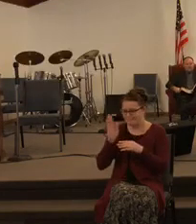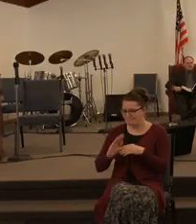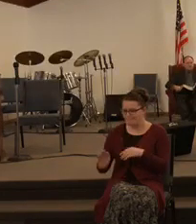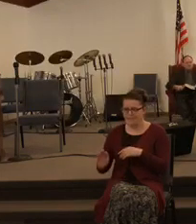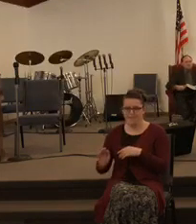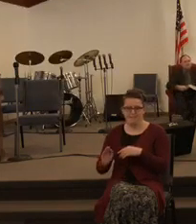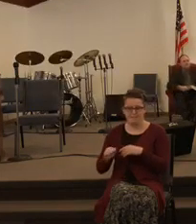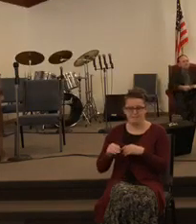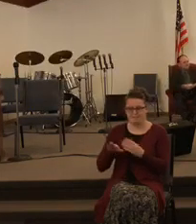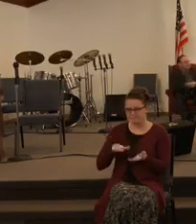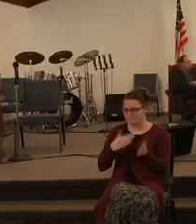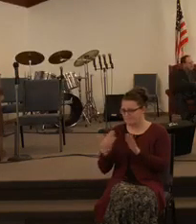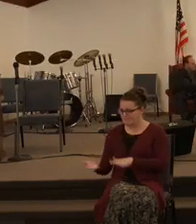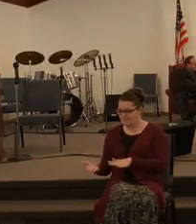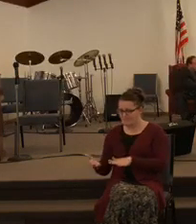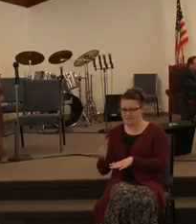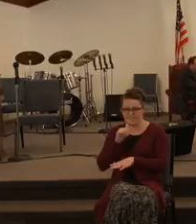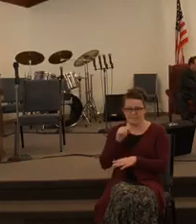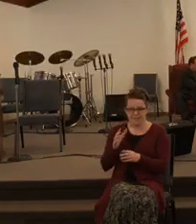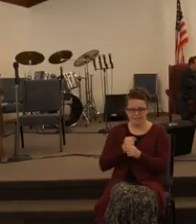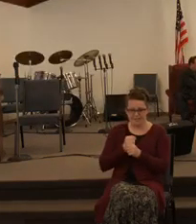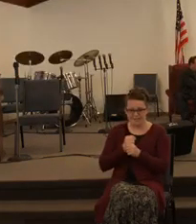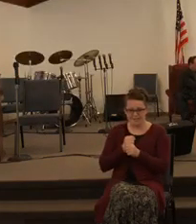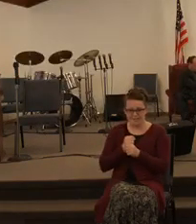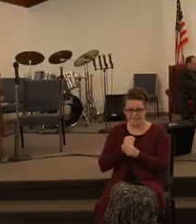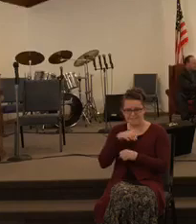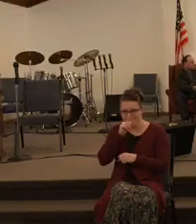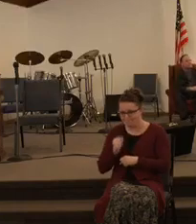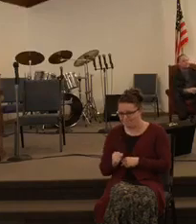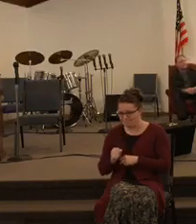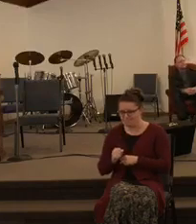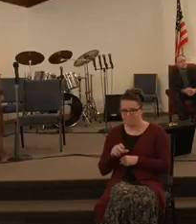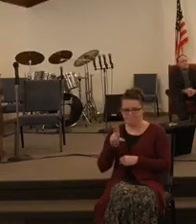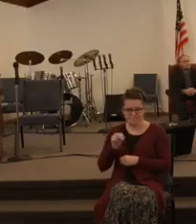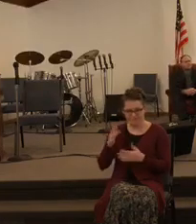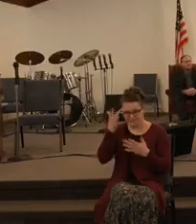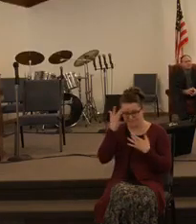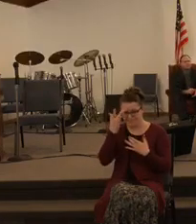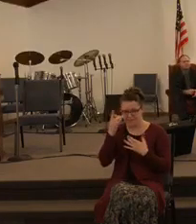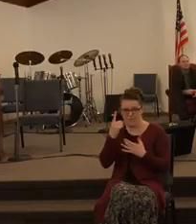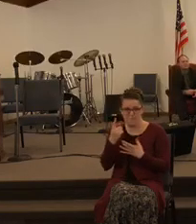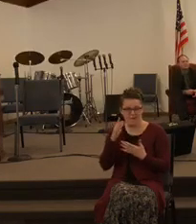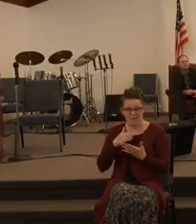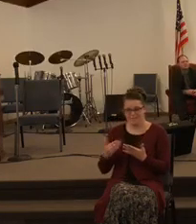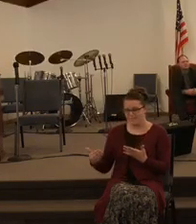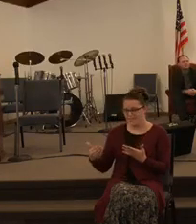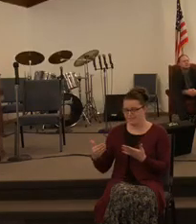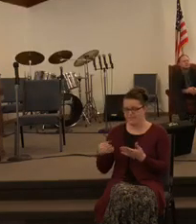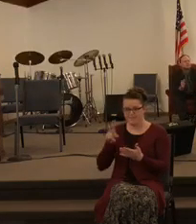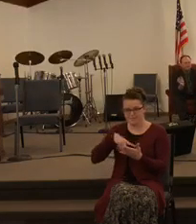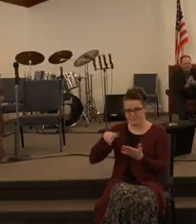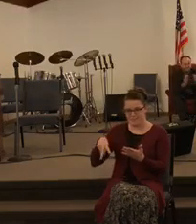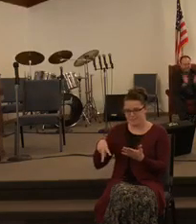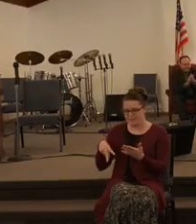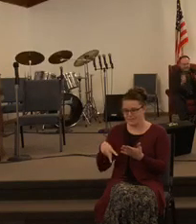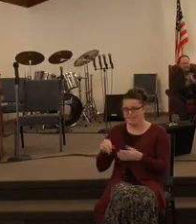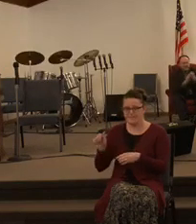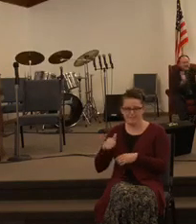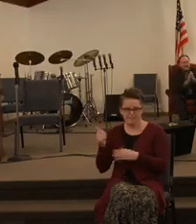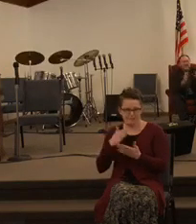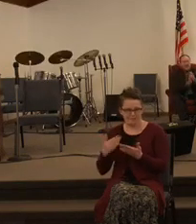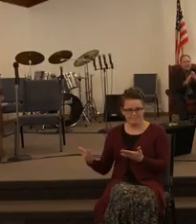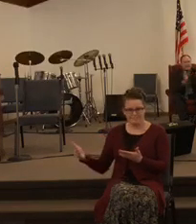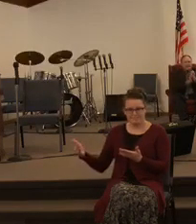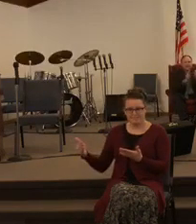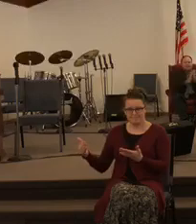old where there's not going to be any more sickness or disease it's one thing to read about it and it's another thing to prepare to get